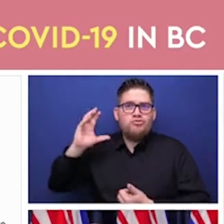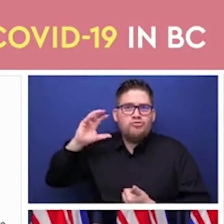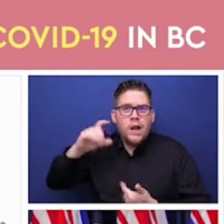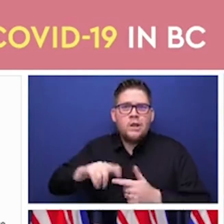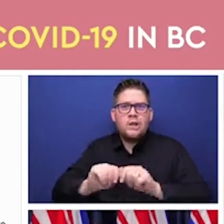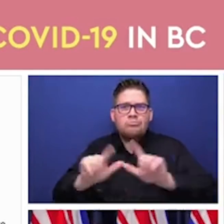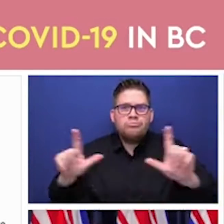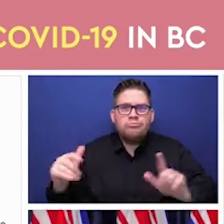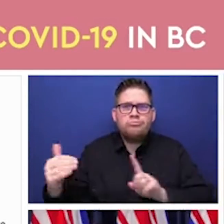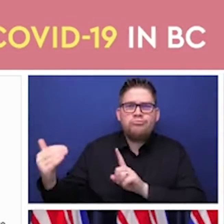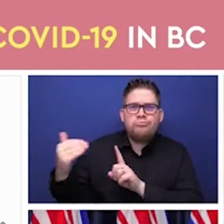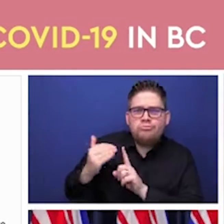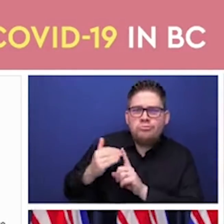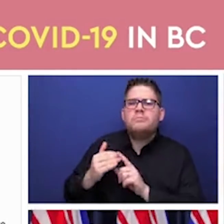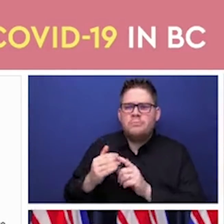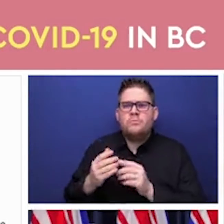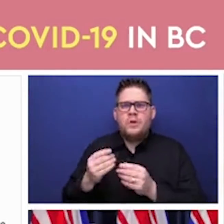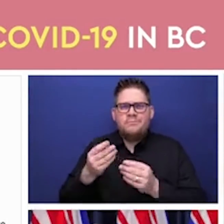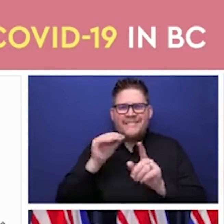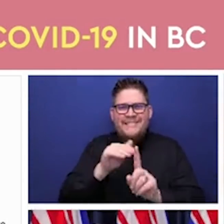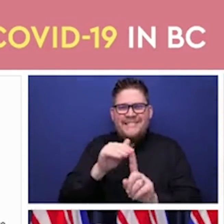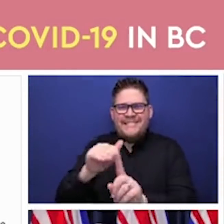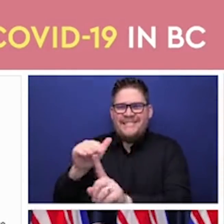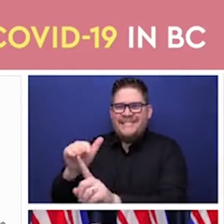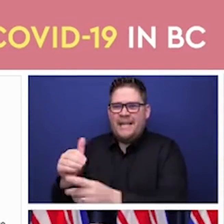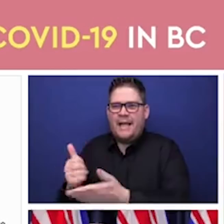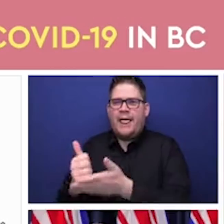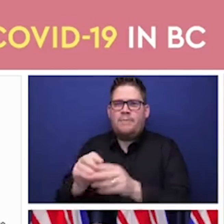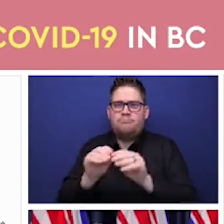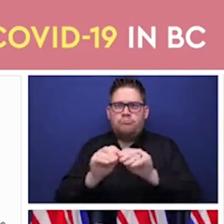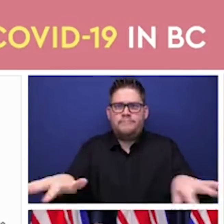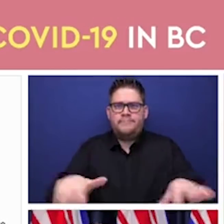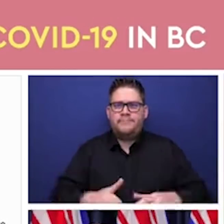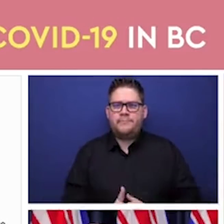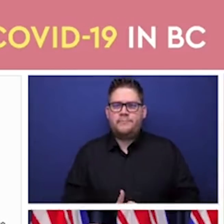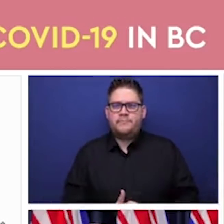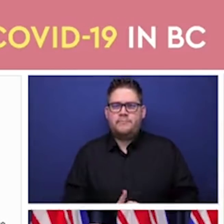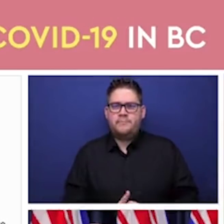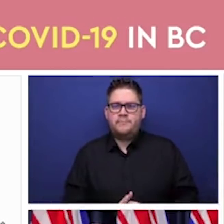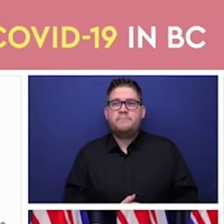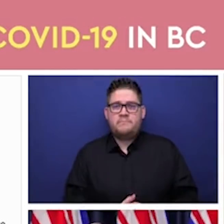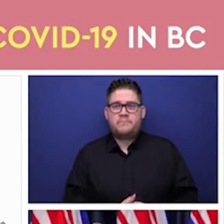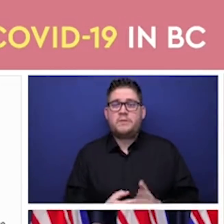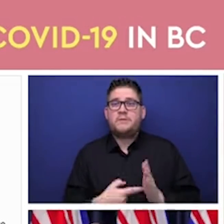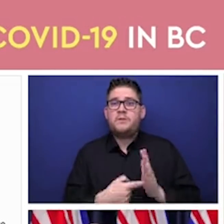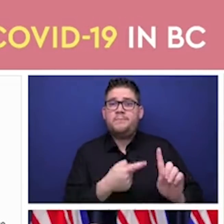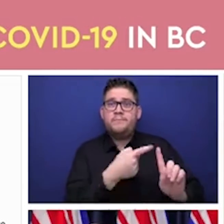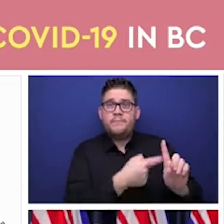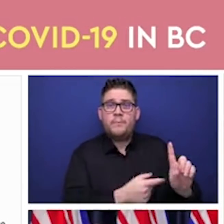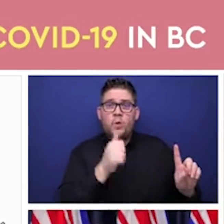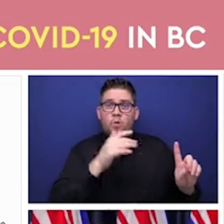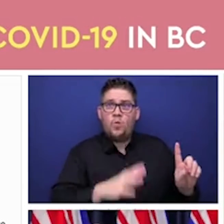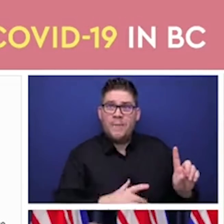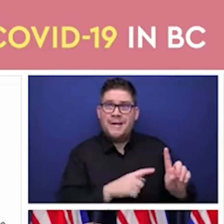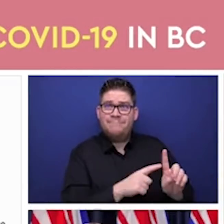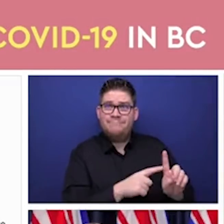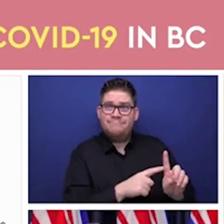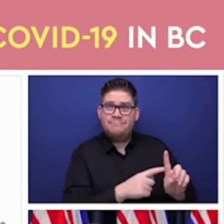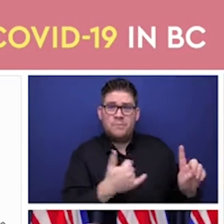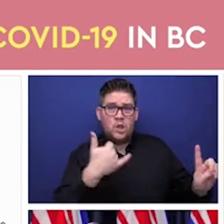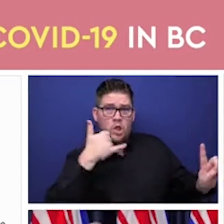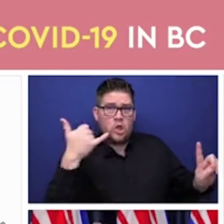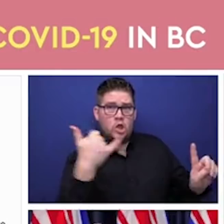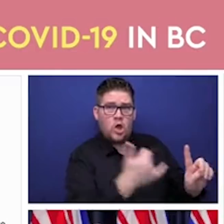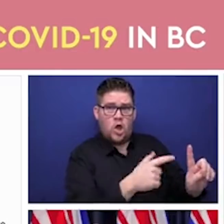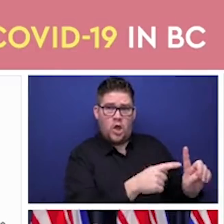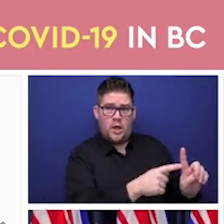our call centers. So, Mrs. McWhinney can call the Vancouver Coastal Health call center on her week of eligibility, which will be after